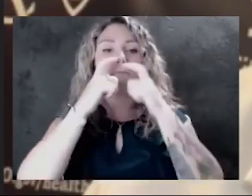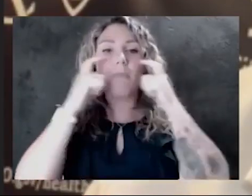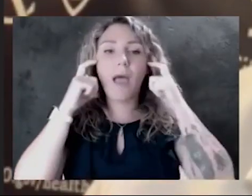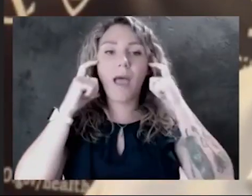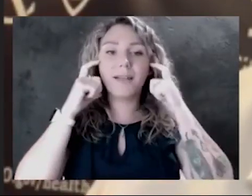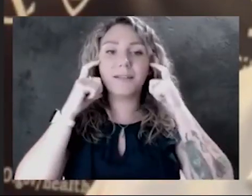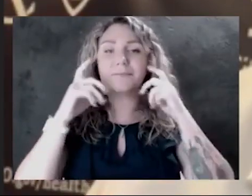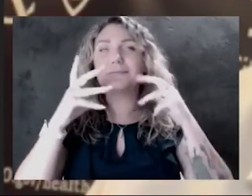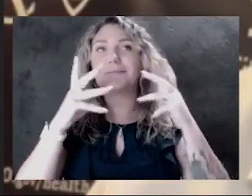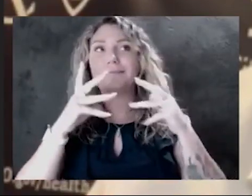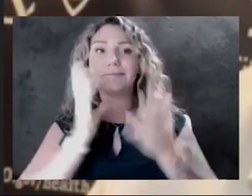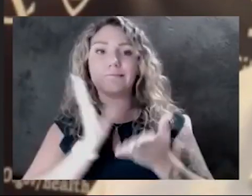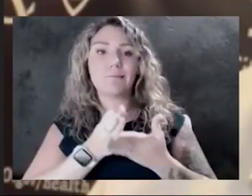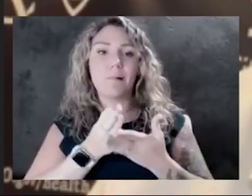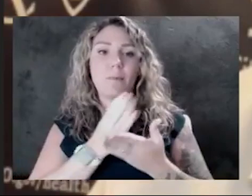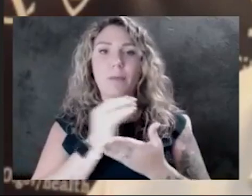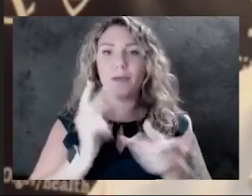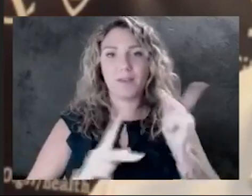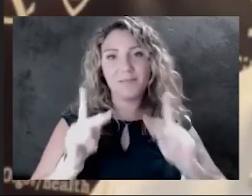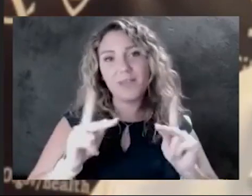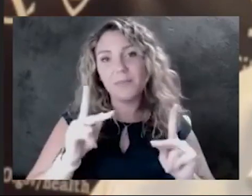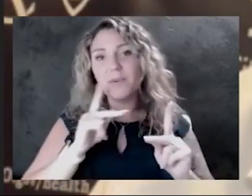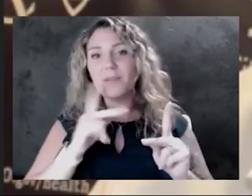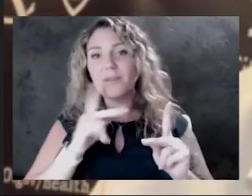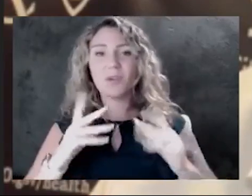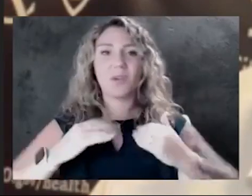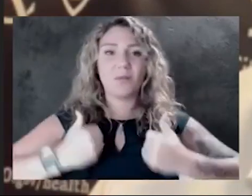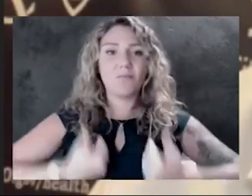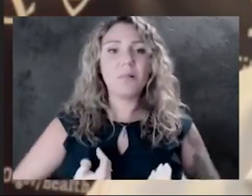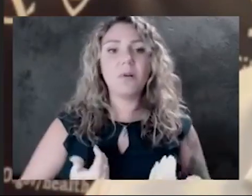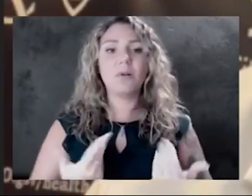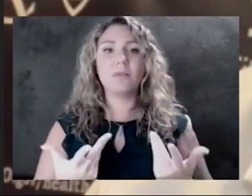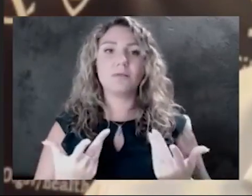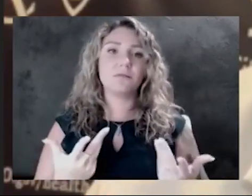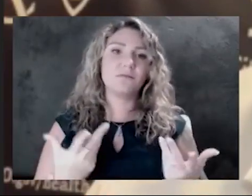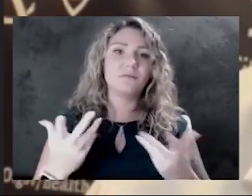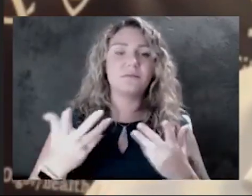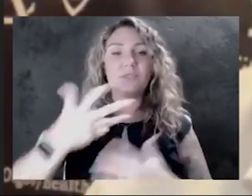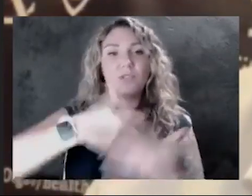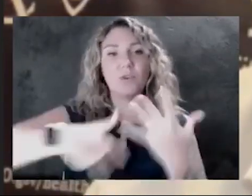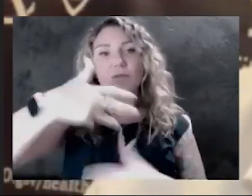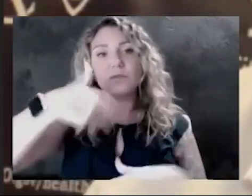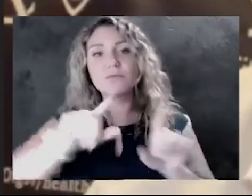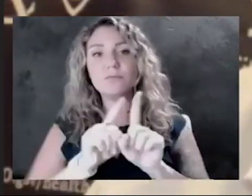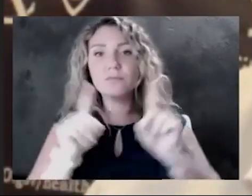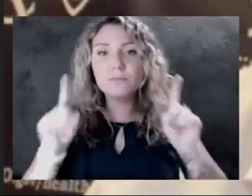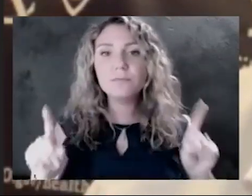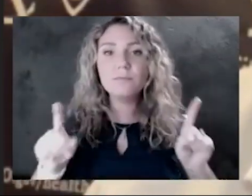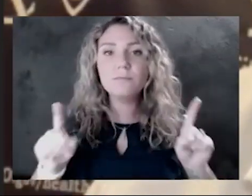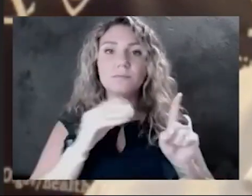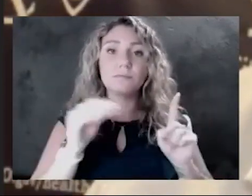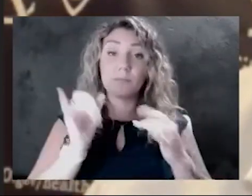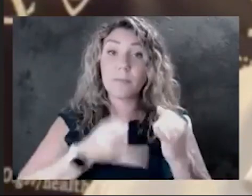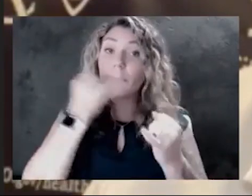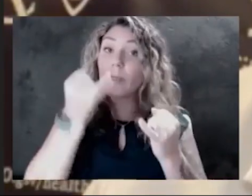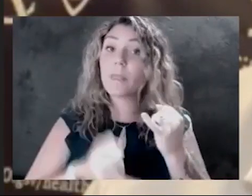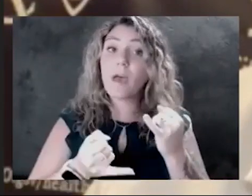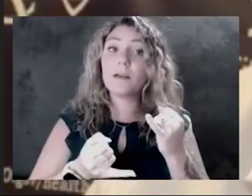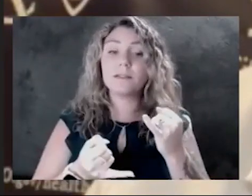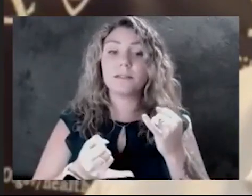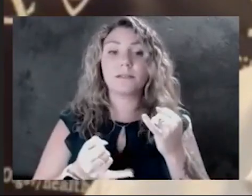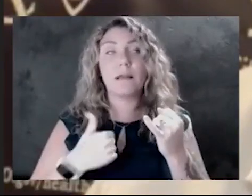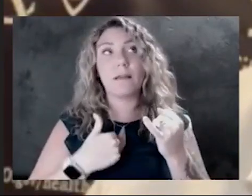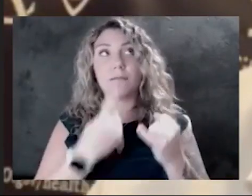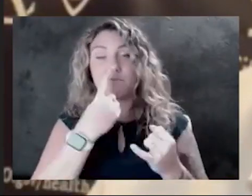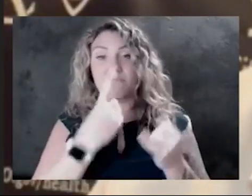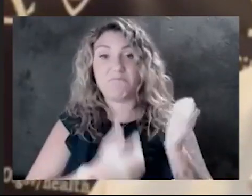and people were having a lot of fatigue around social distancing. And the last, which I think is one of the